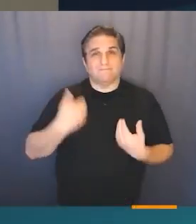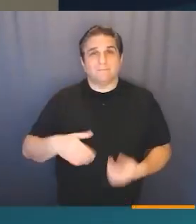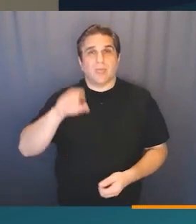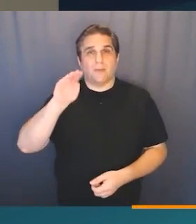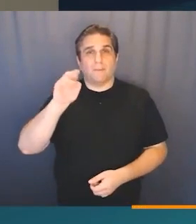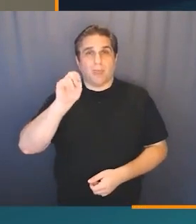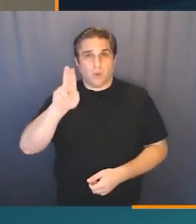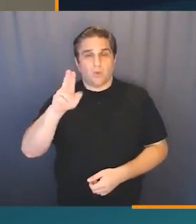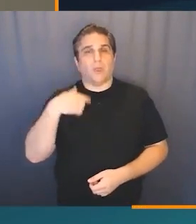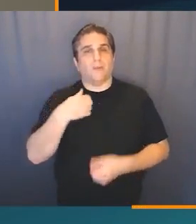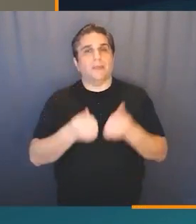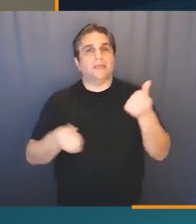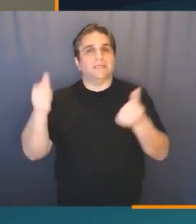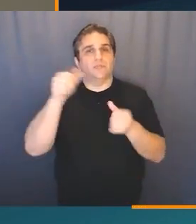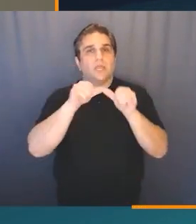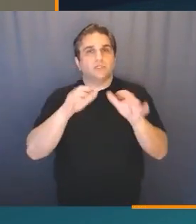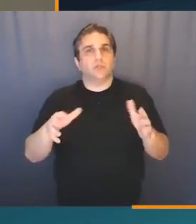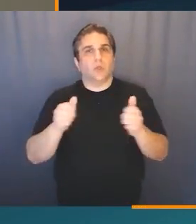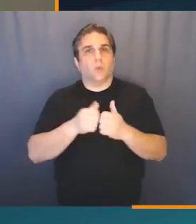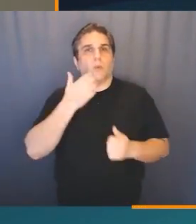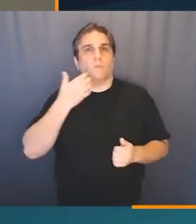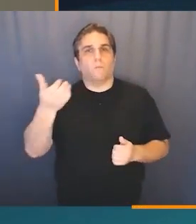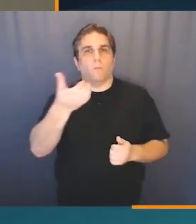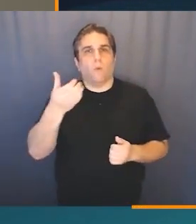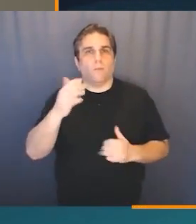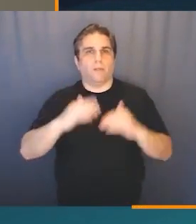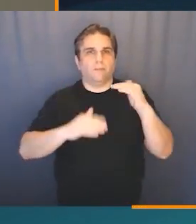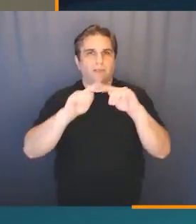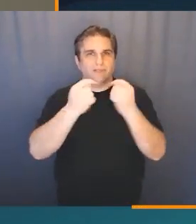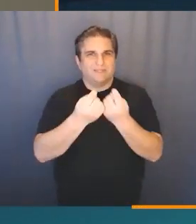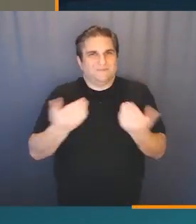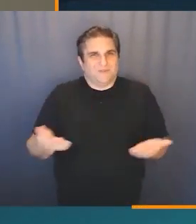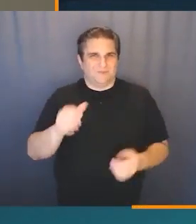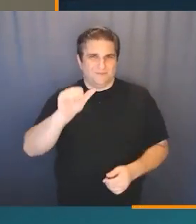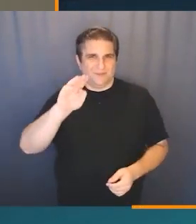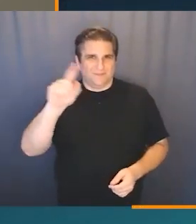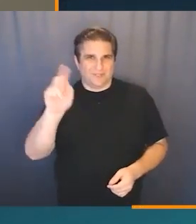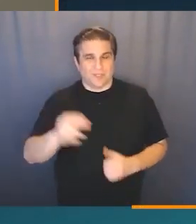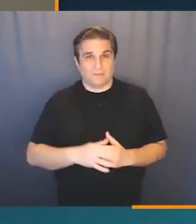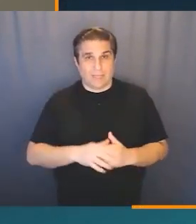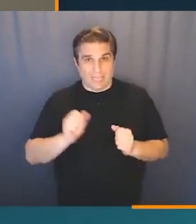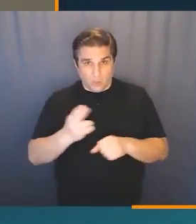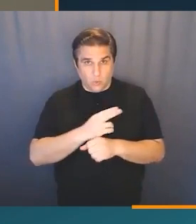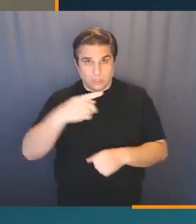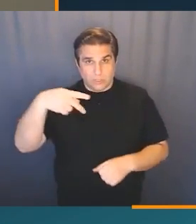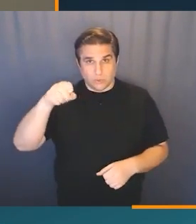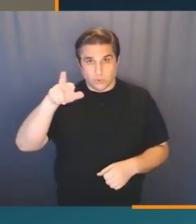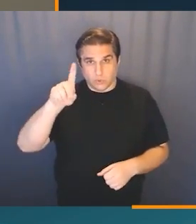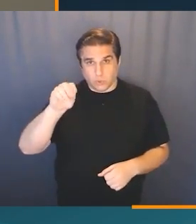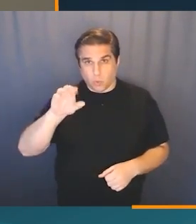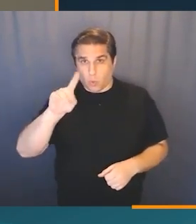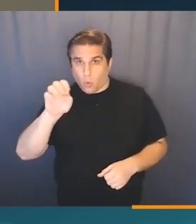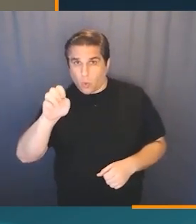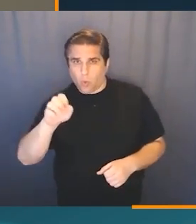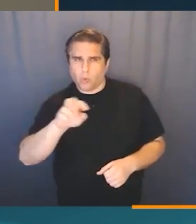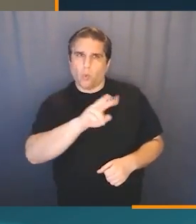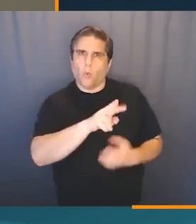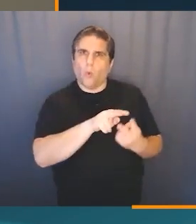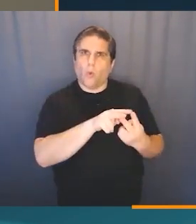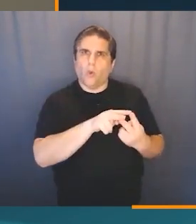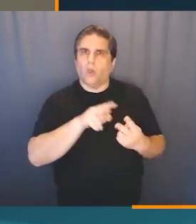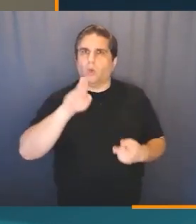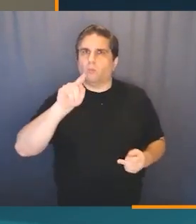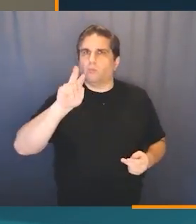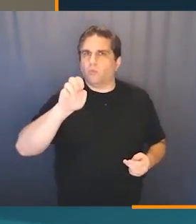Hi, my name is Manu. I'm a senior engineer with the mobile boot team here at Amazon. Whether you can use pseudocode or brute force